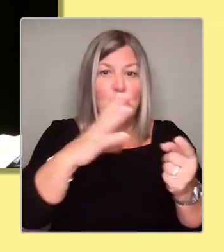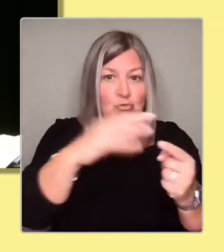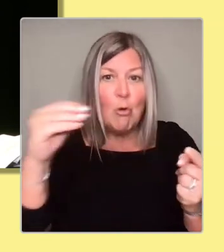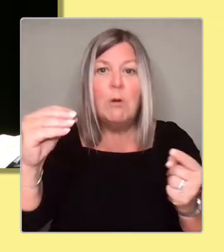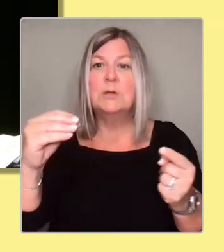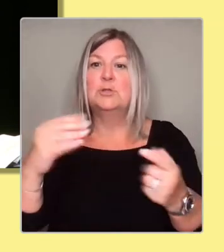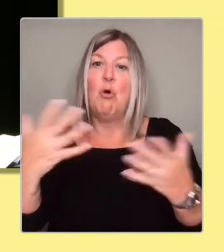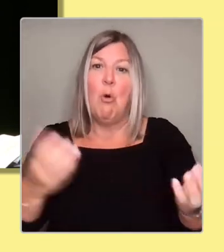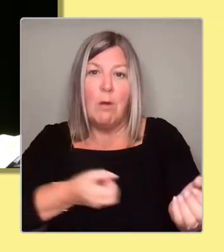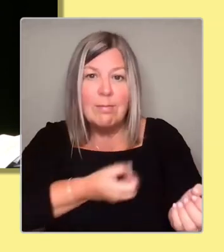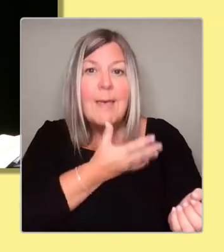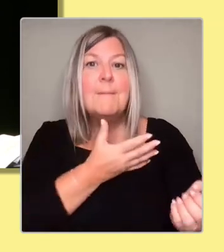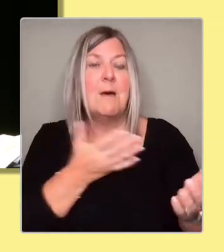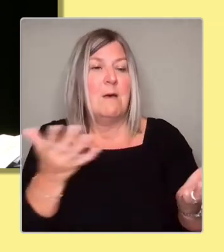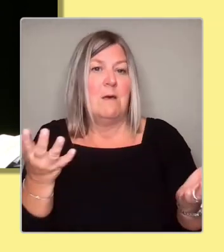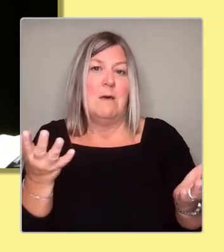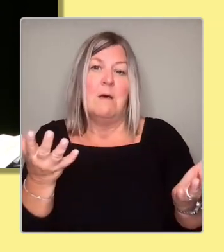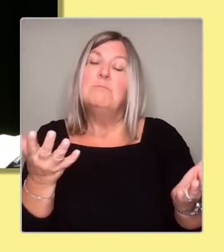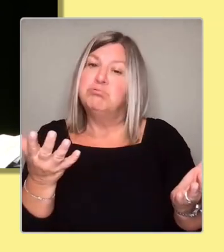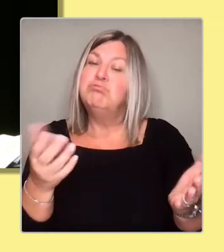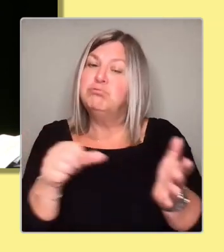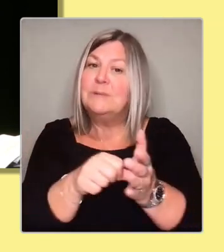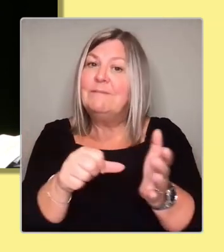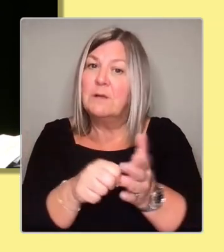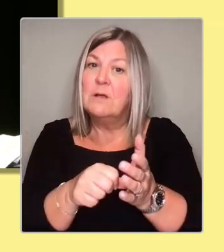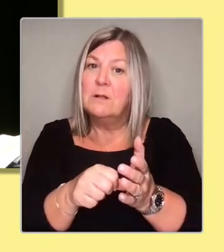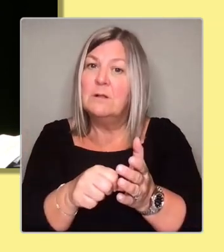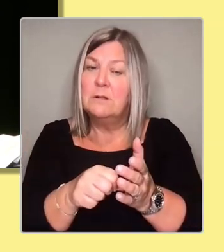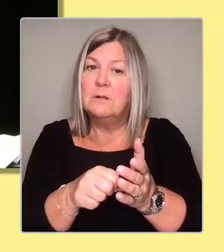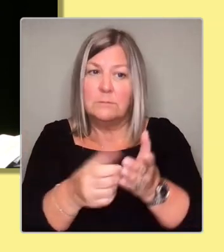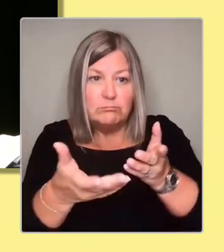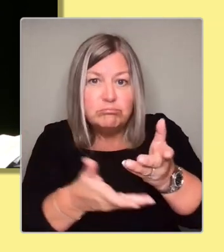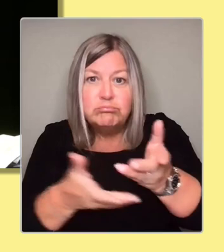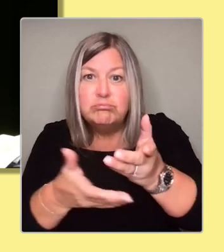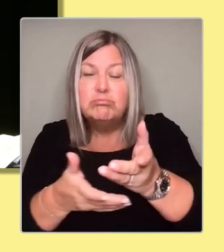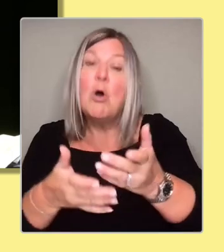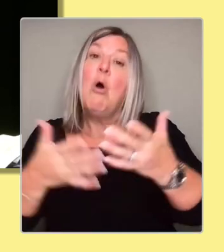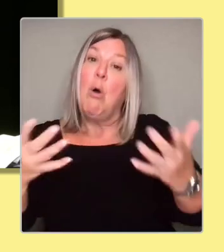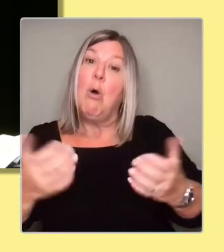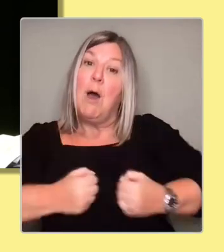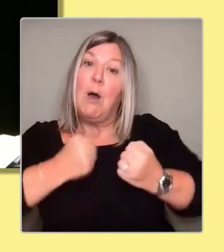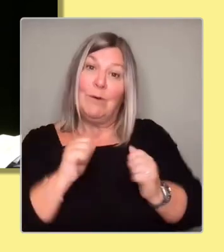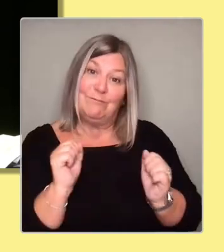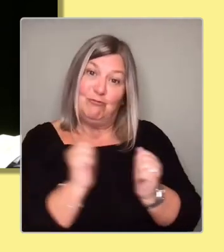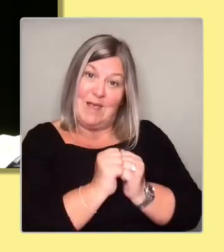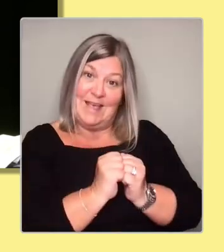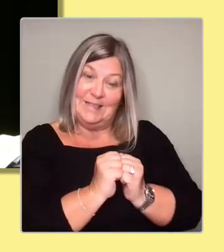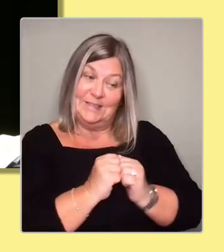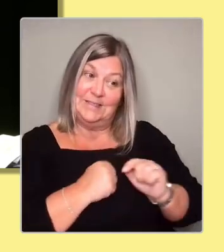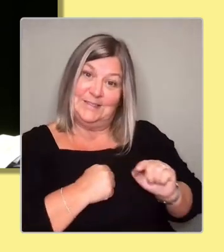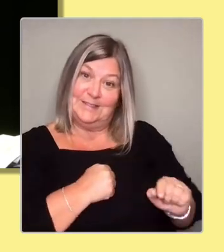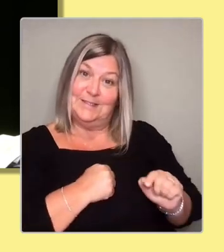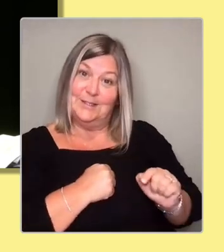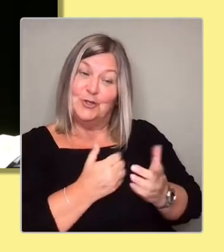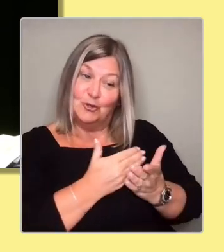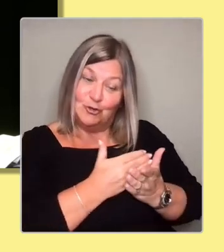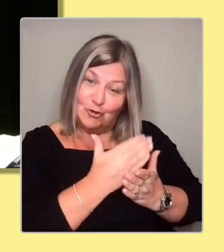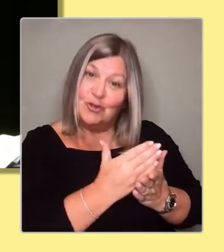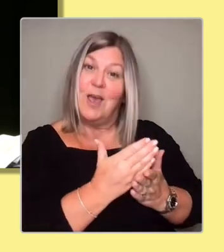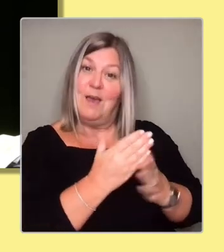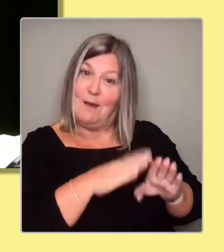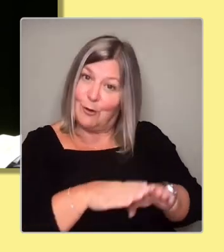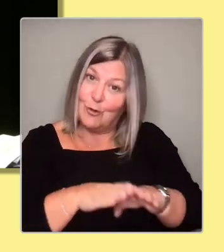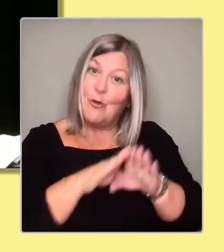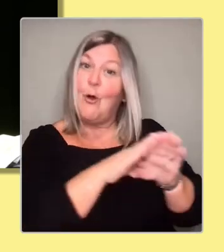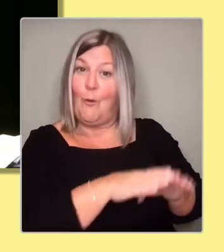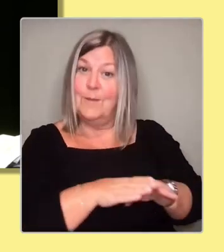difficult, as opposed to our friends who share many common principles with us, including independence, in the